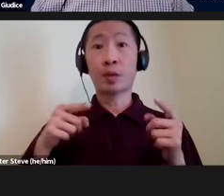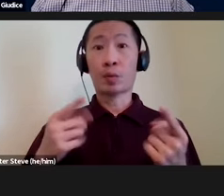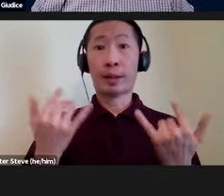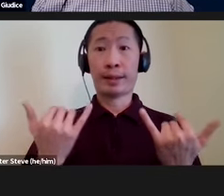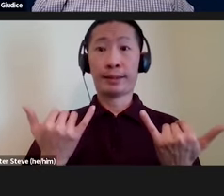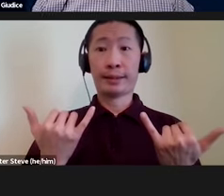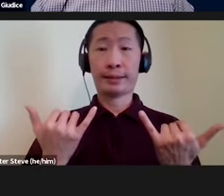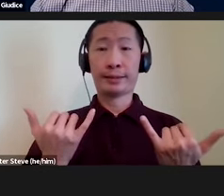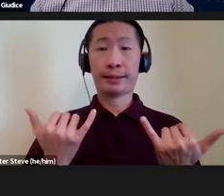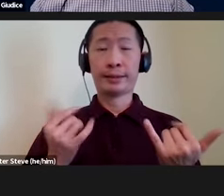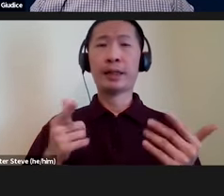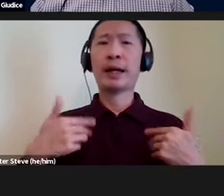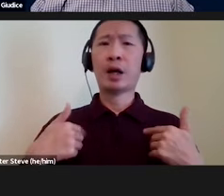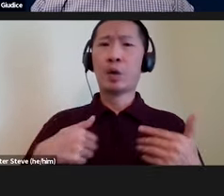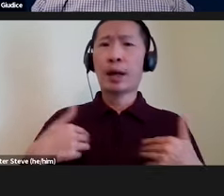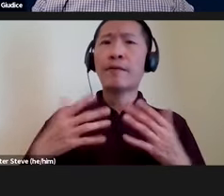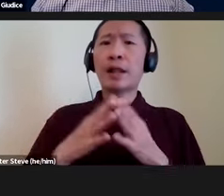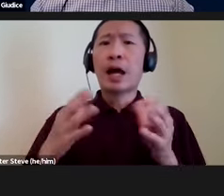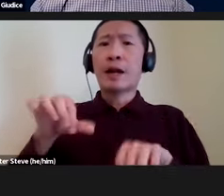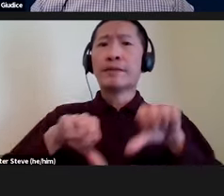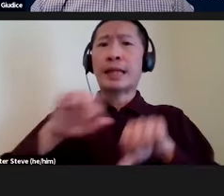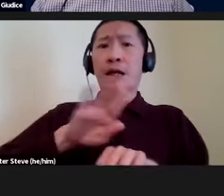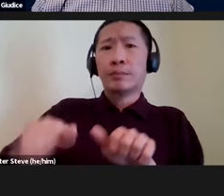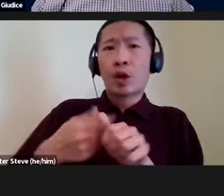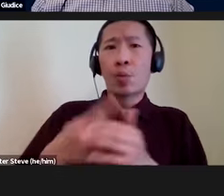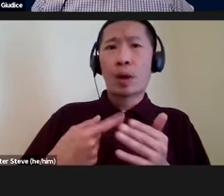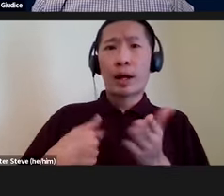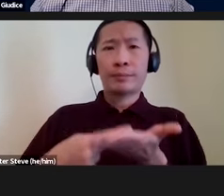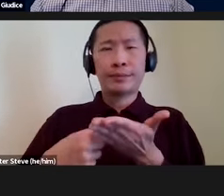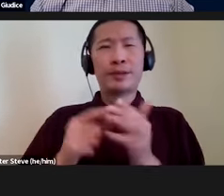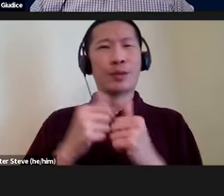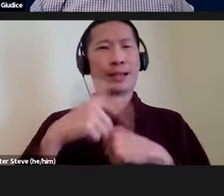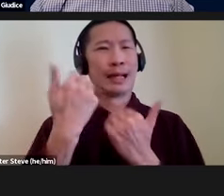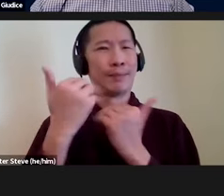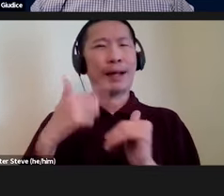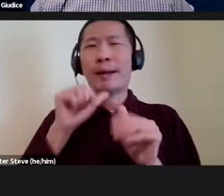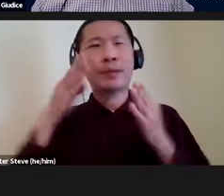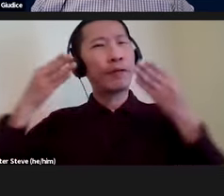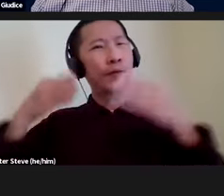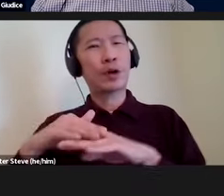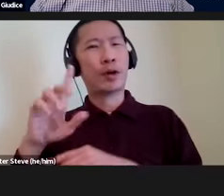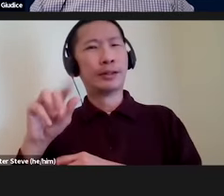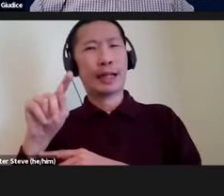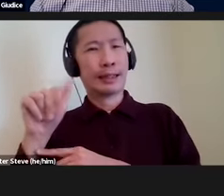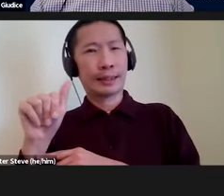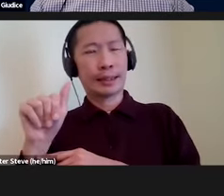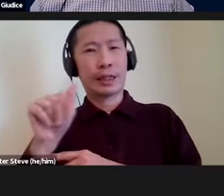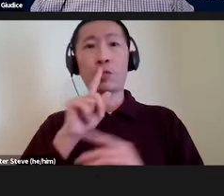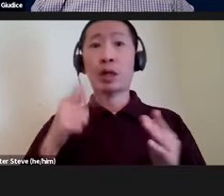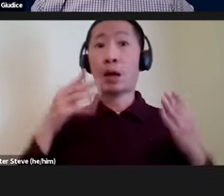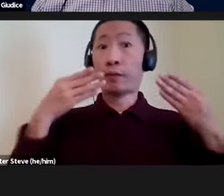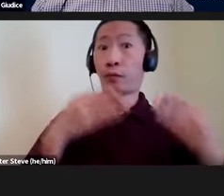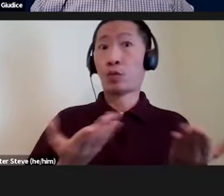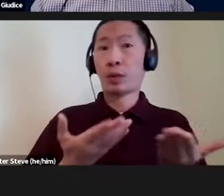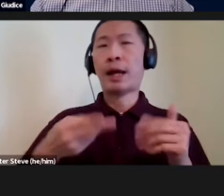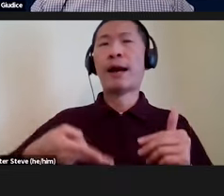there's a lot of science underlying what I'm talking about today, given the time constraints, I'm not focusing on data, but what I really am concentrating